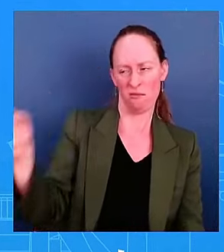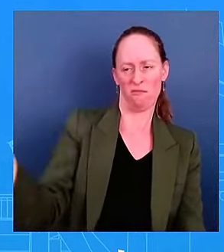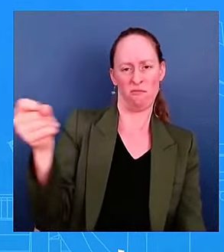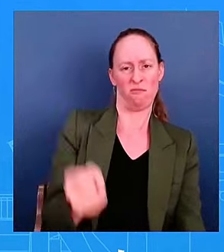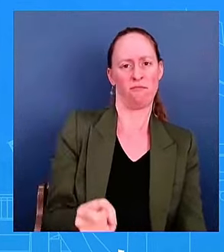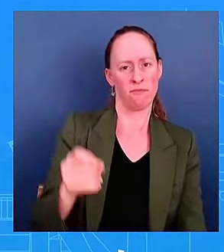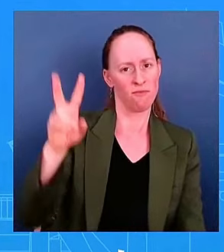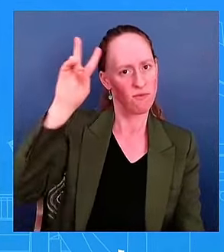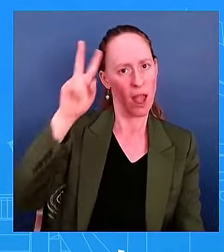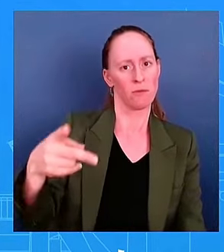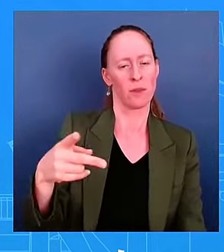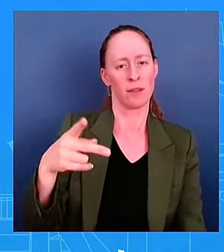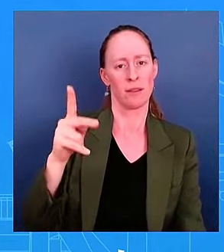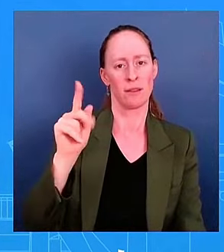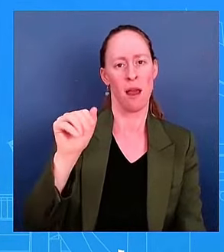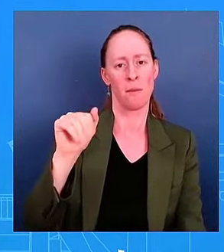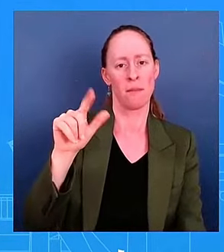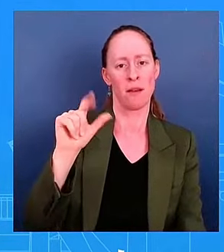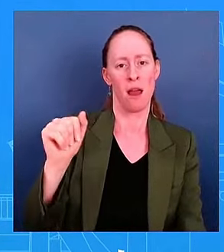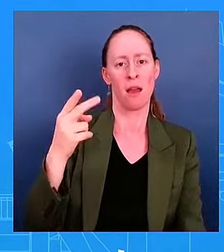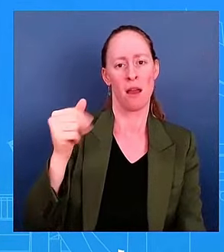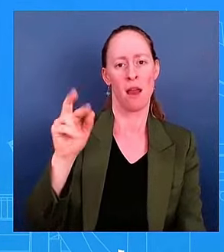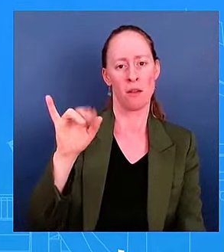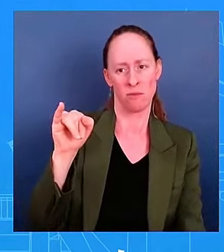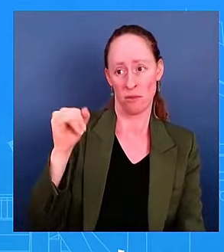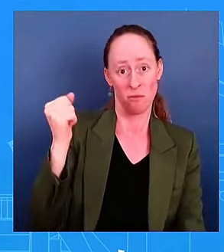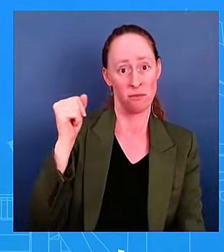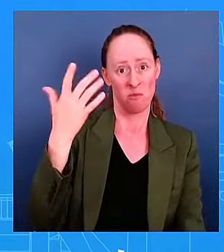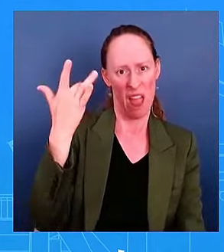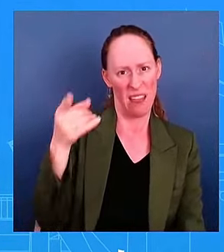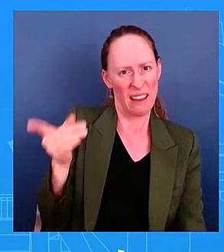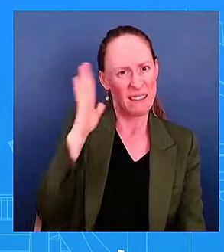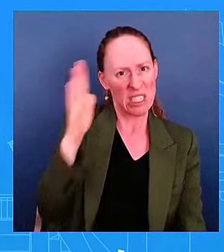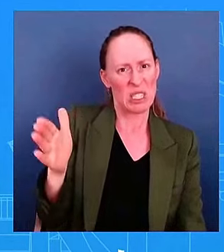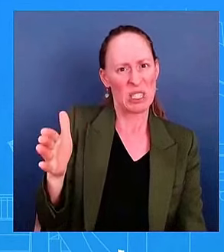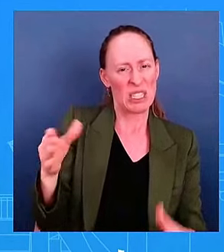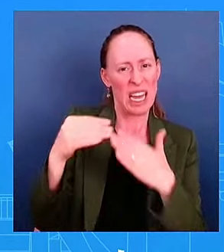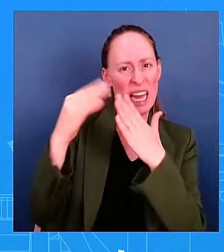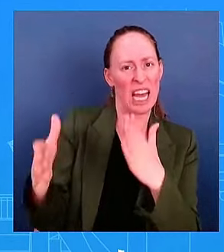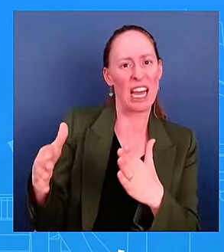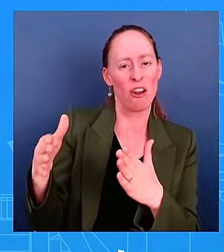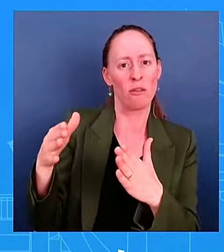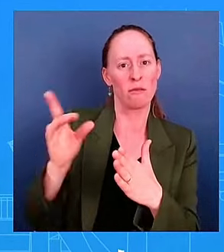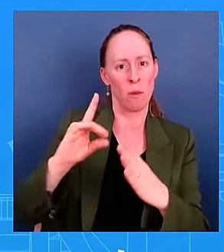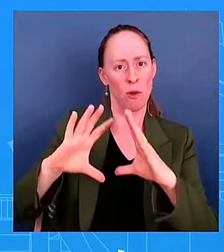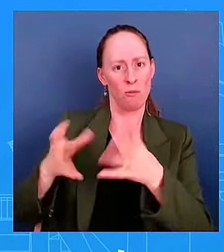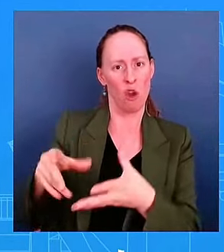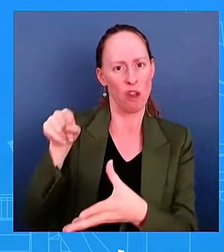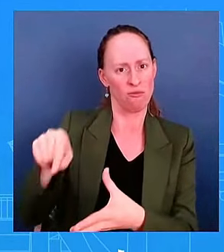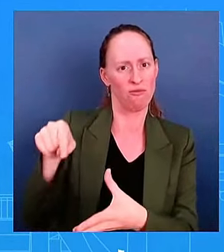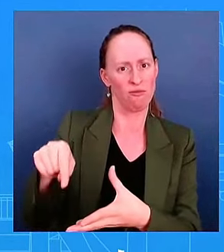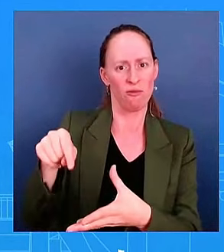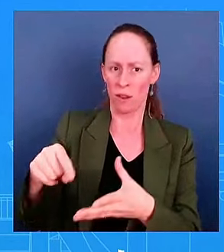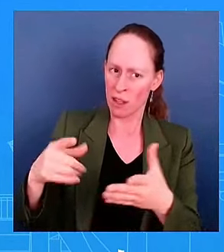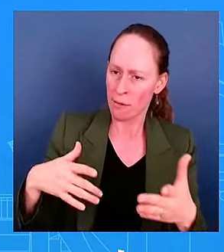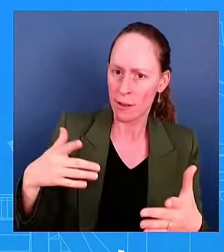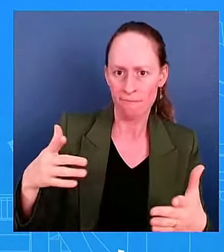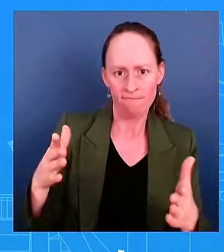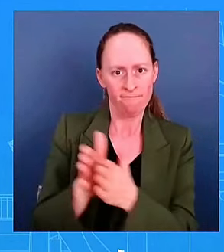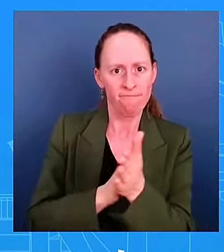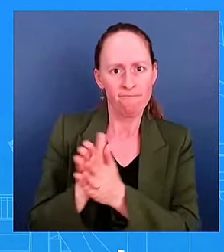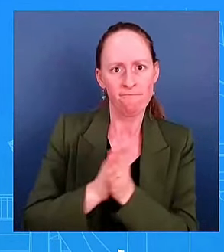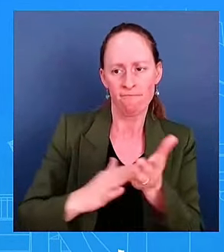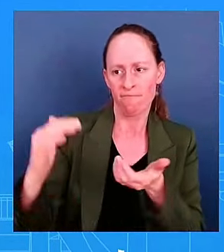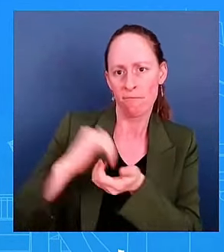proud to have partnered with her and continue to partner with her and delivering an unprecedented record for the American people. And I think he's going to